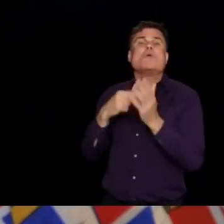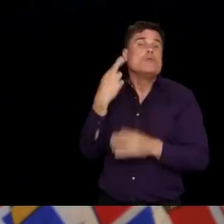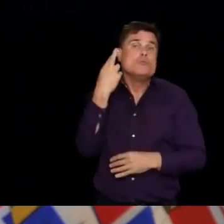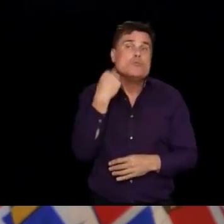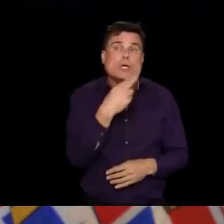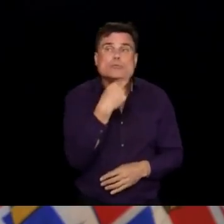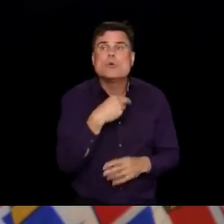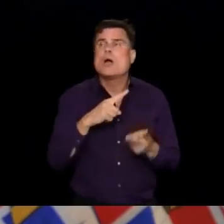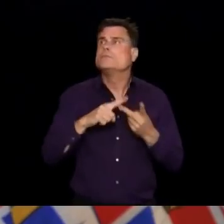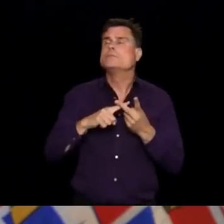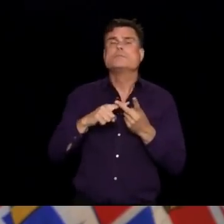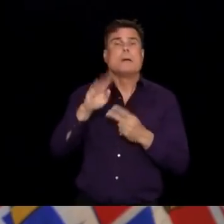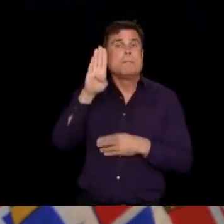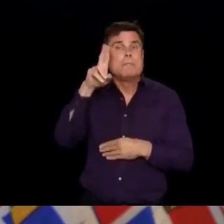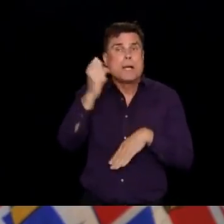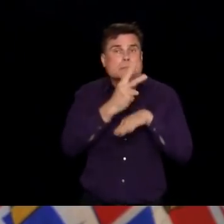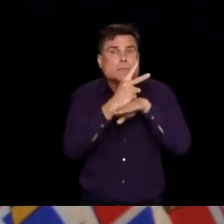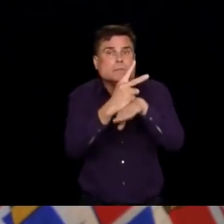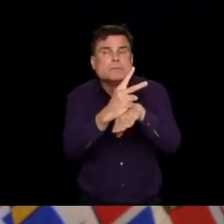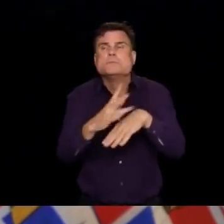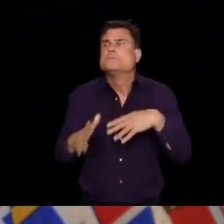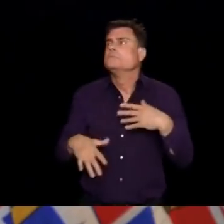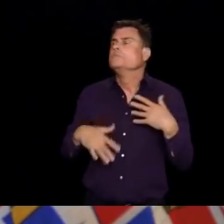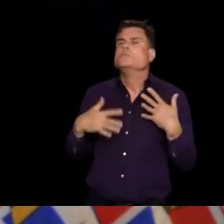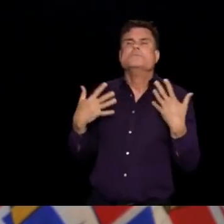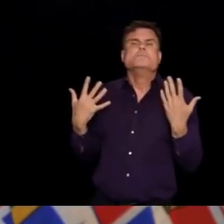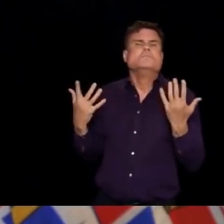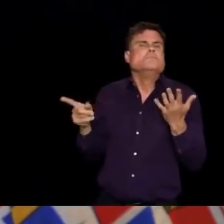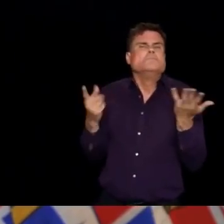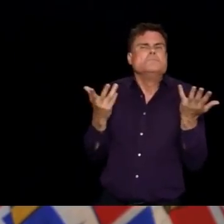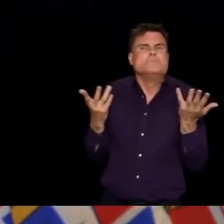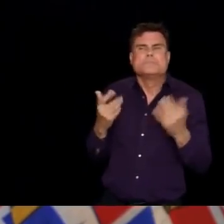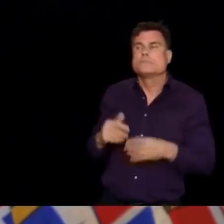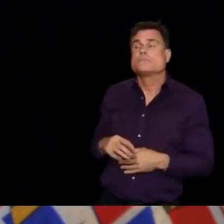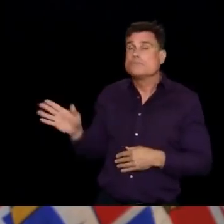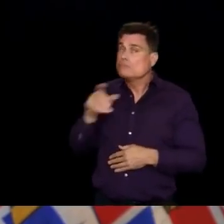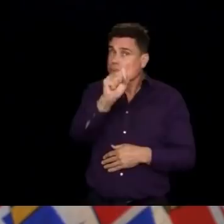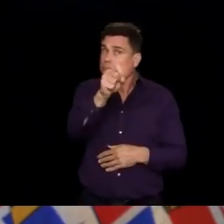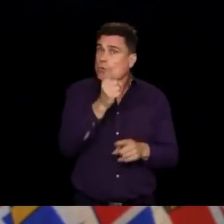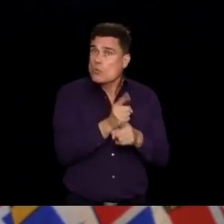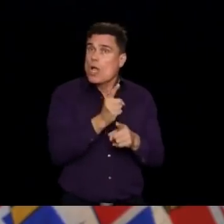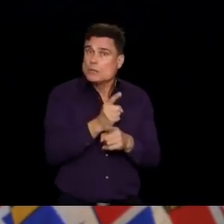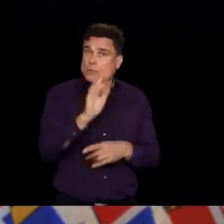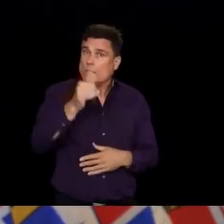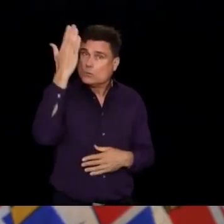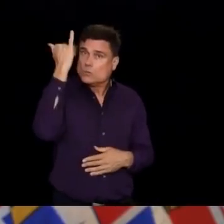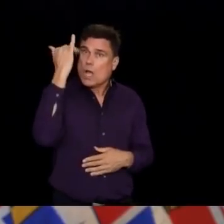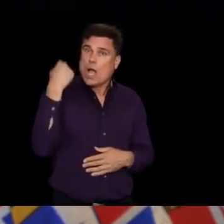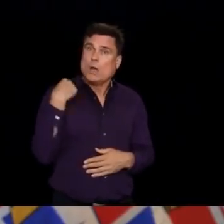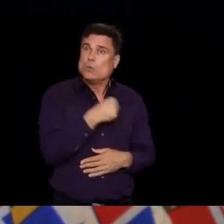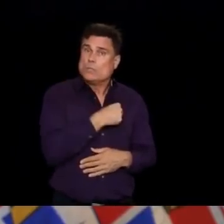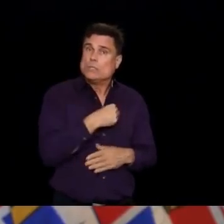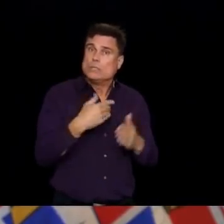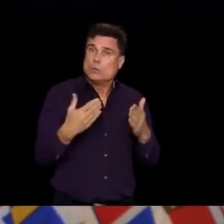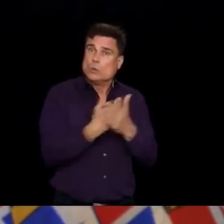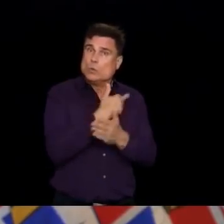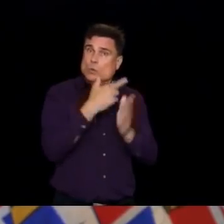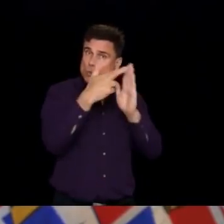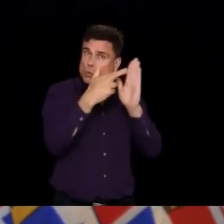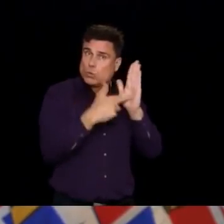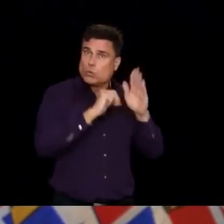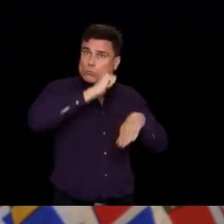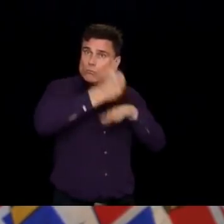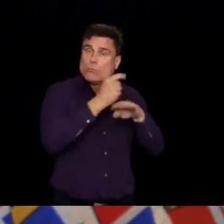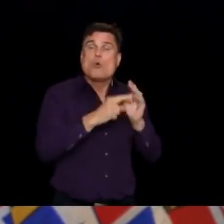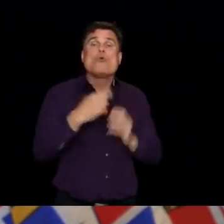have put in place the measures that we have, to reduce the number of people in those environments, restaurants, for example, maintaining the